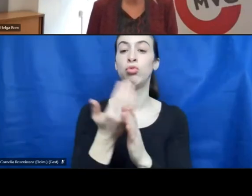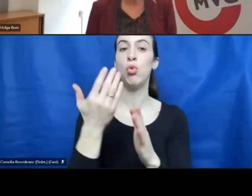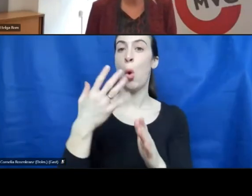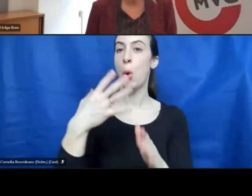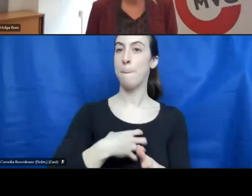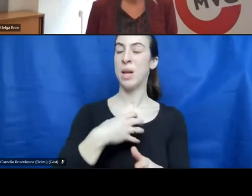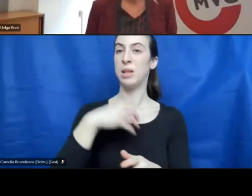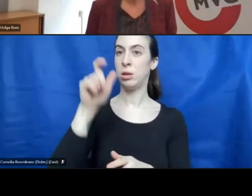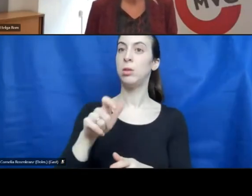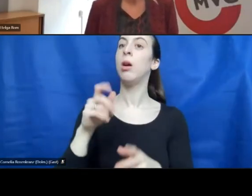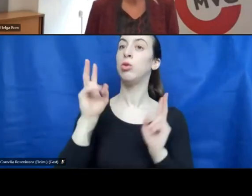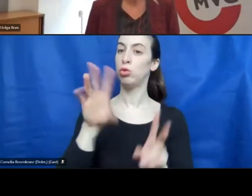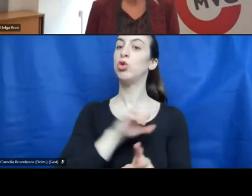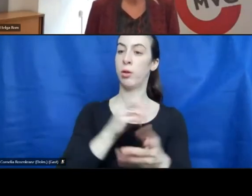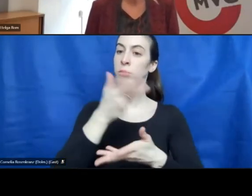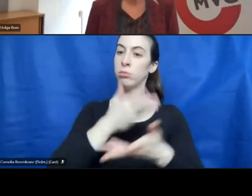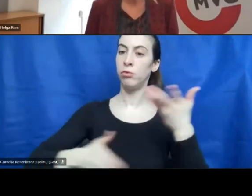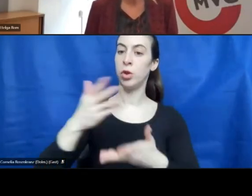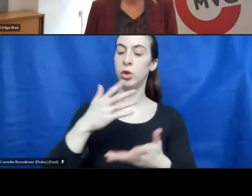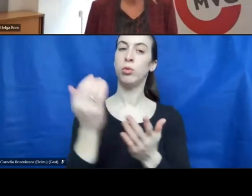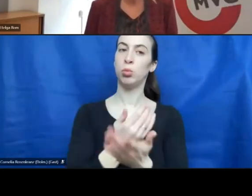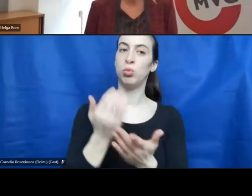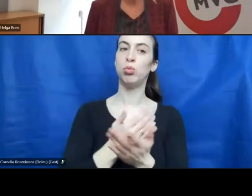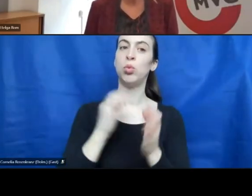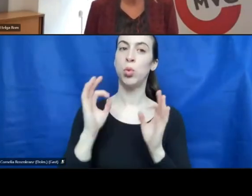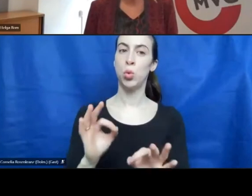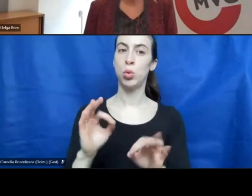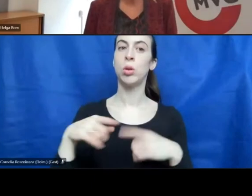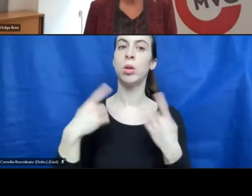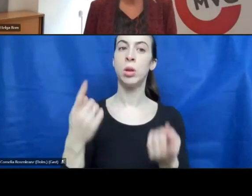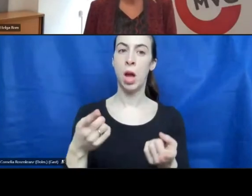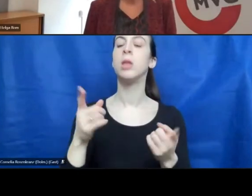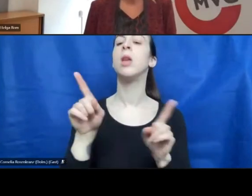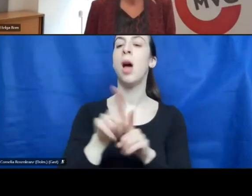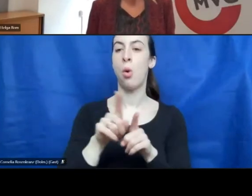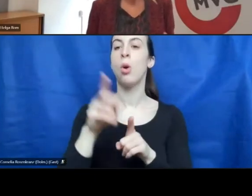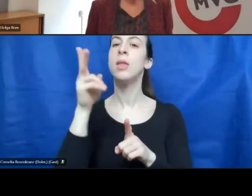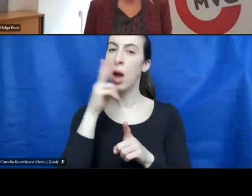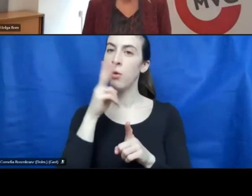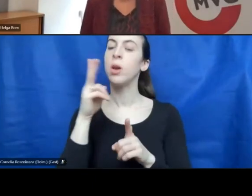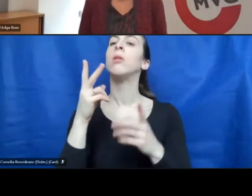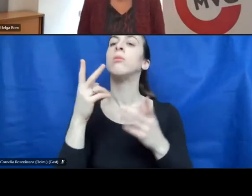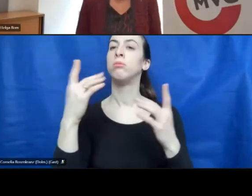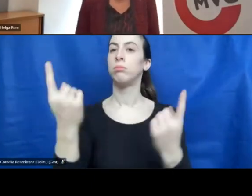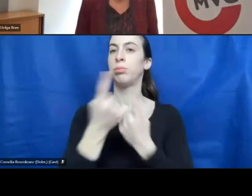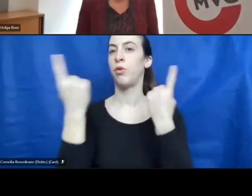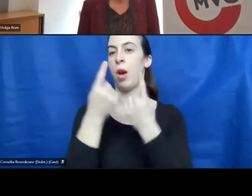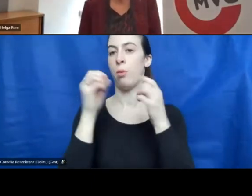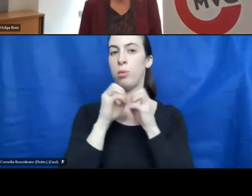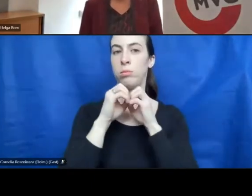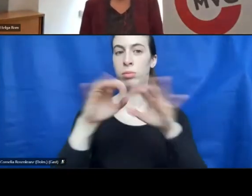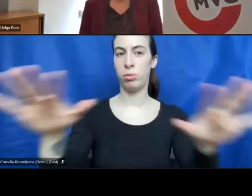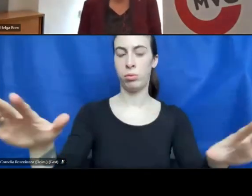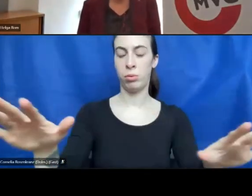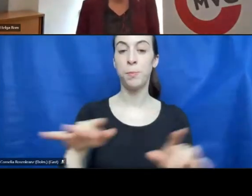successful, the traffic will be publicly advertised. The candidates have